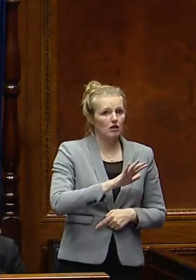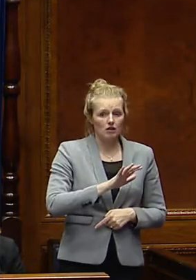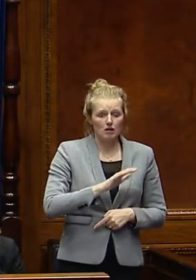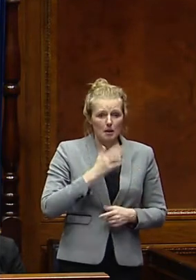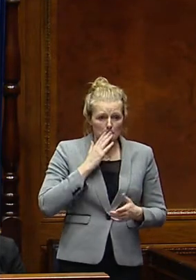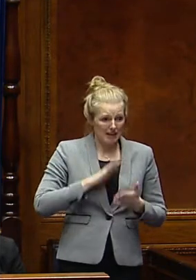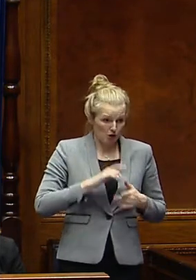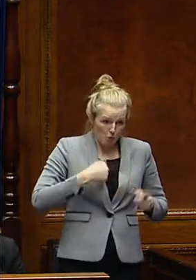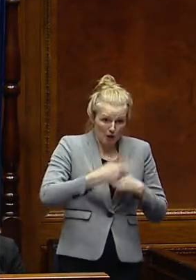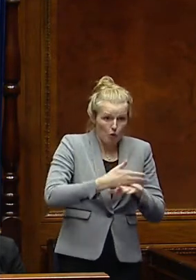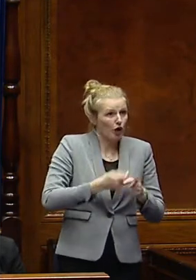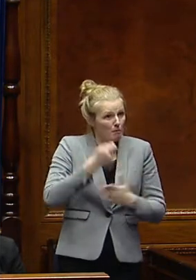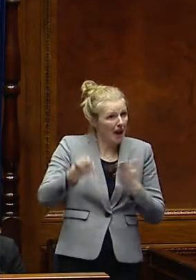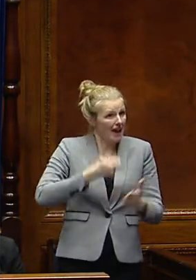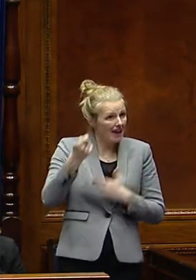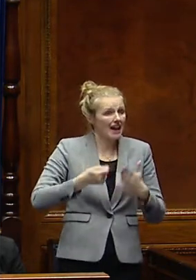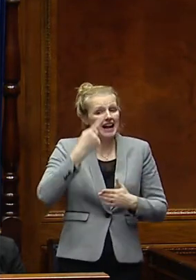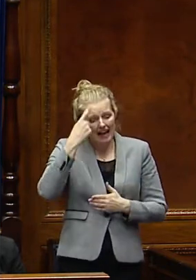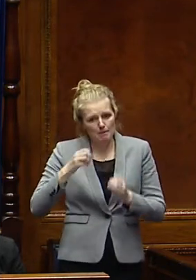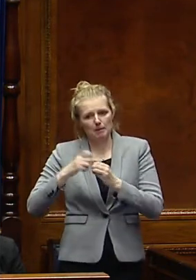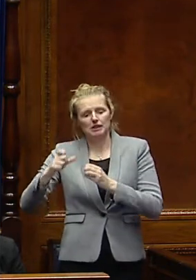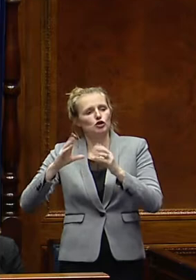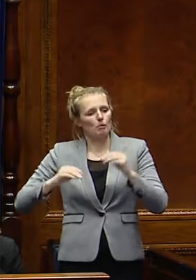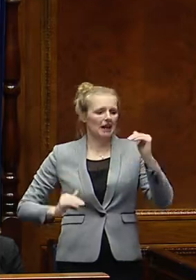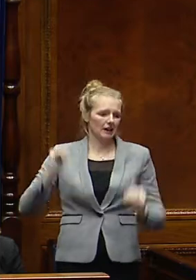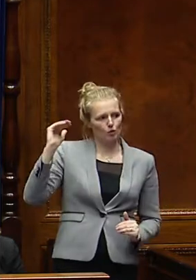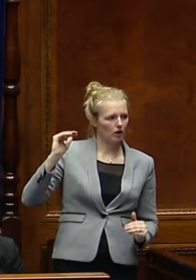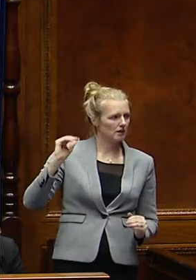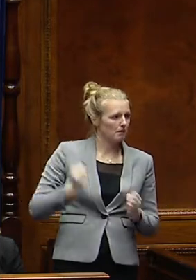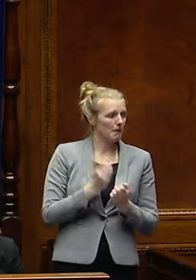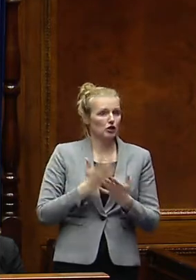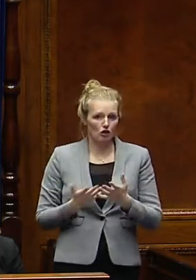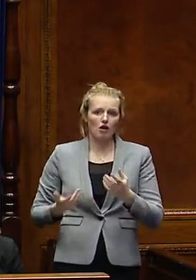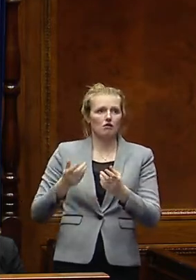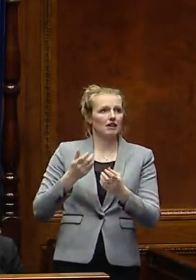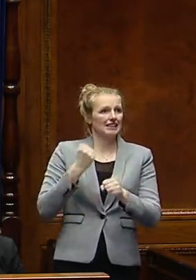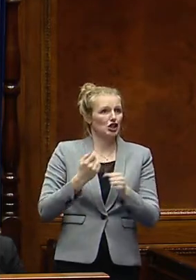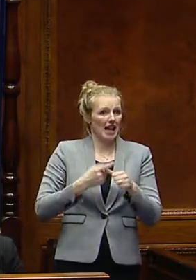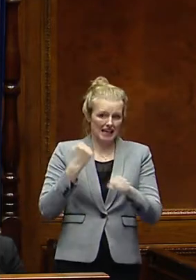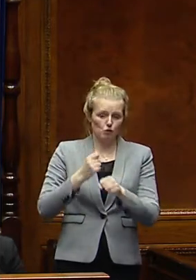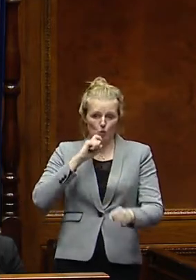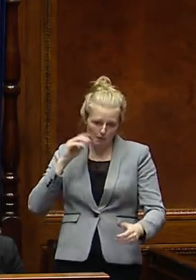GEA, including other stakeholders, to tackle the inequalities that exist in the coverage of Gaelic games by the BBC?